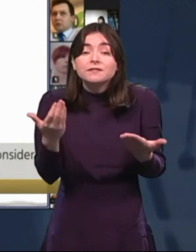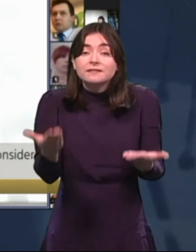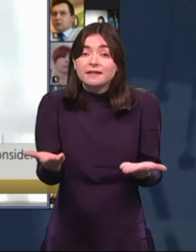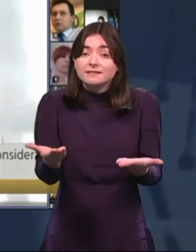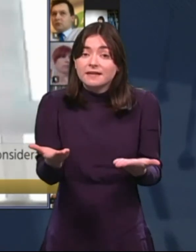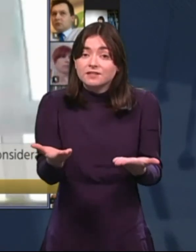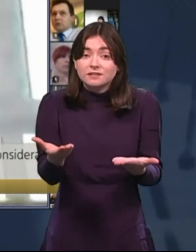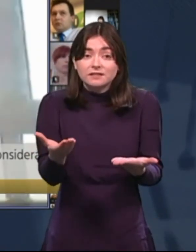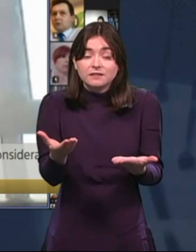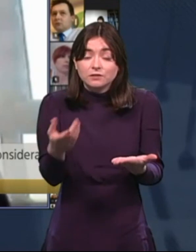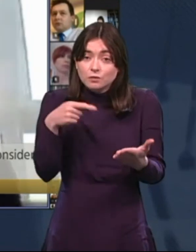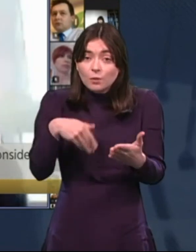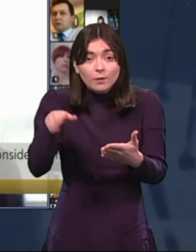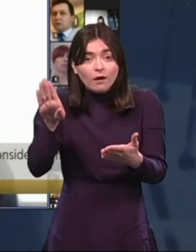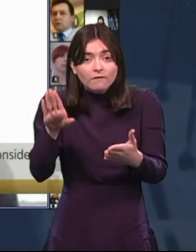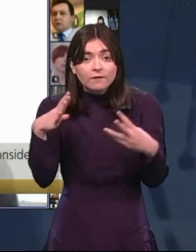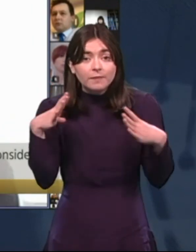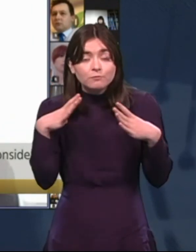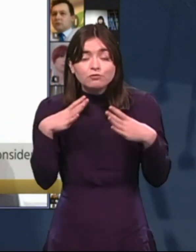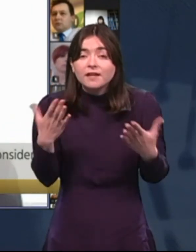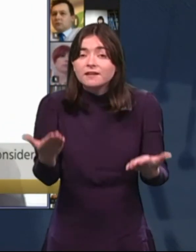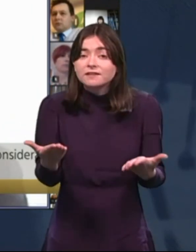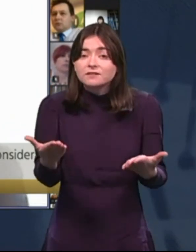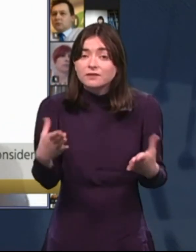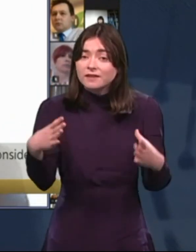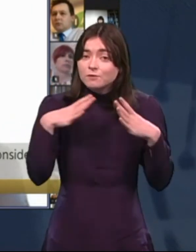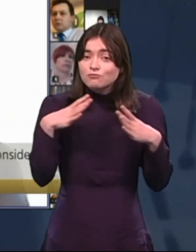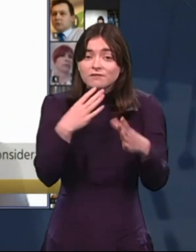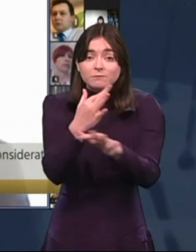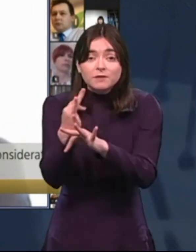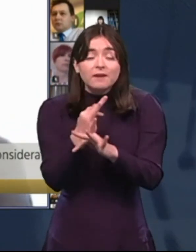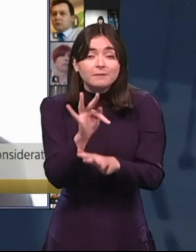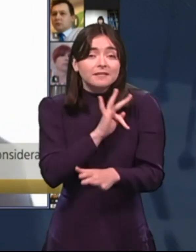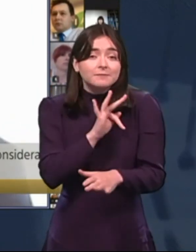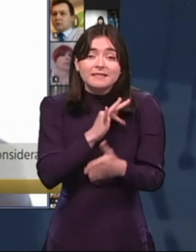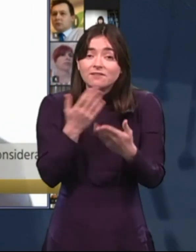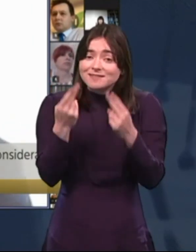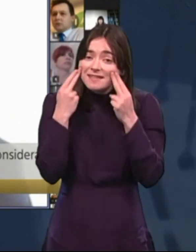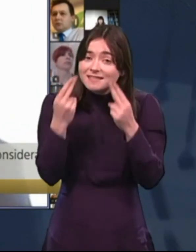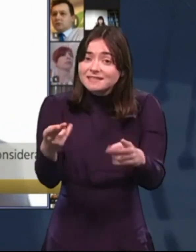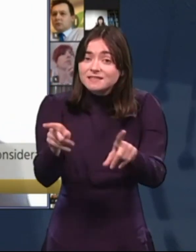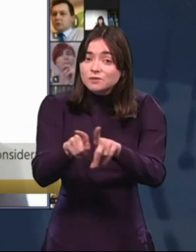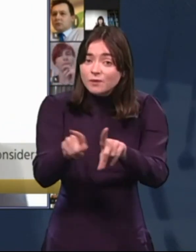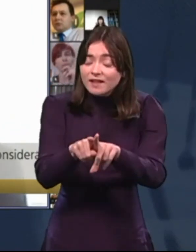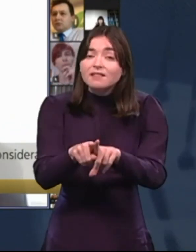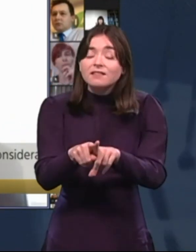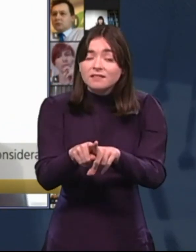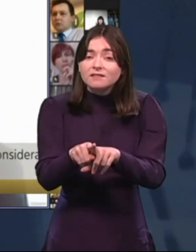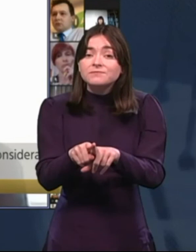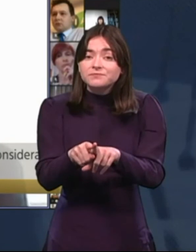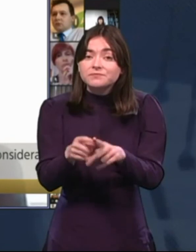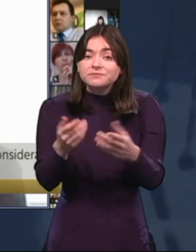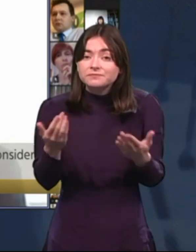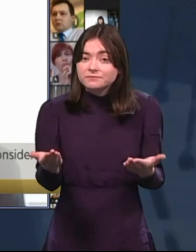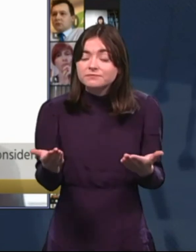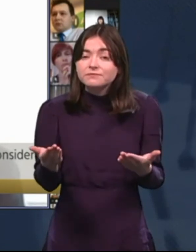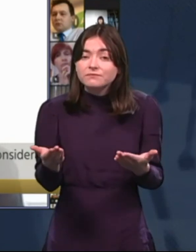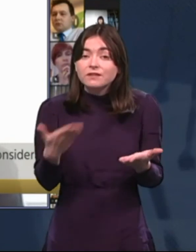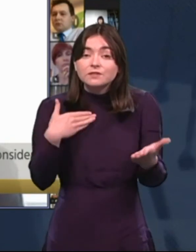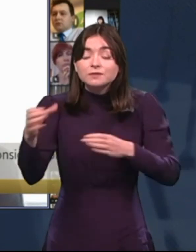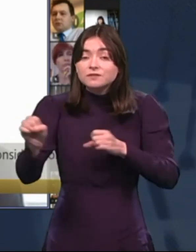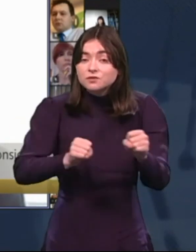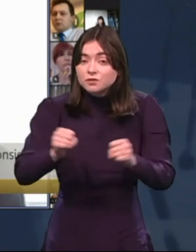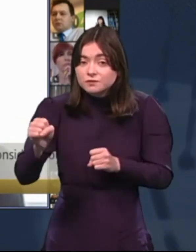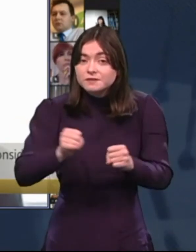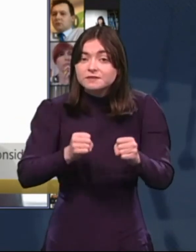receiving the break, you know what mean, to get a break from the family themselves. And they need it just as much. And so it's a service